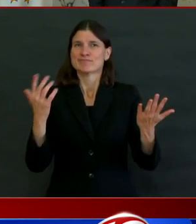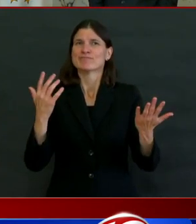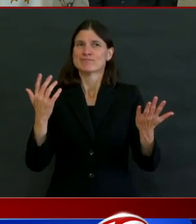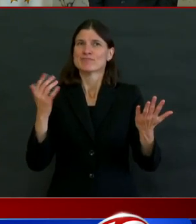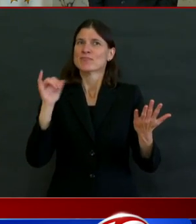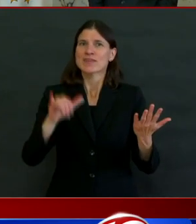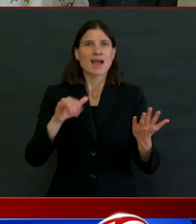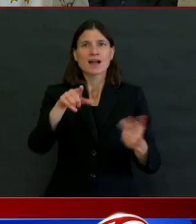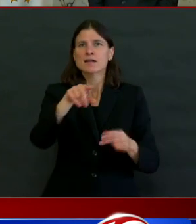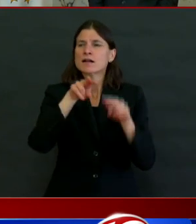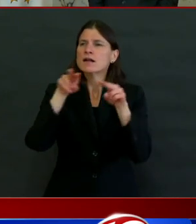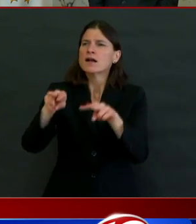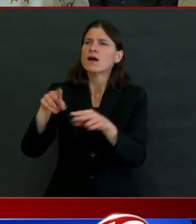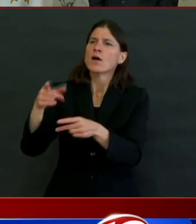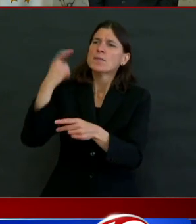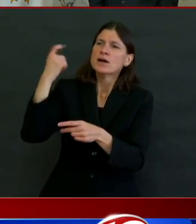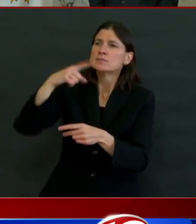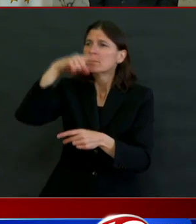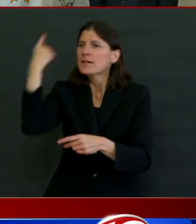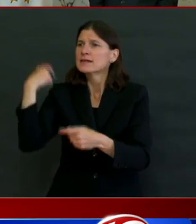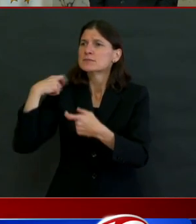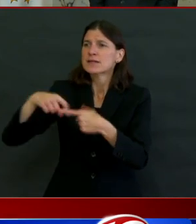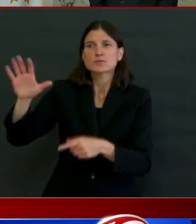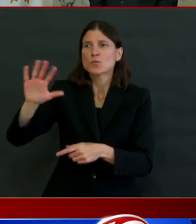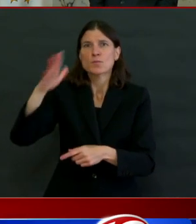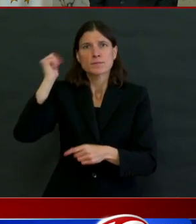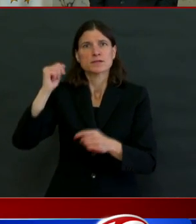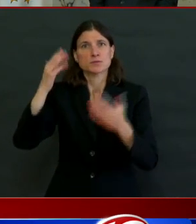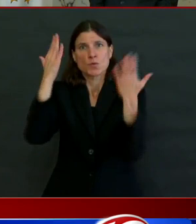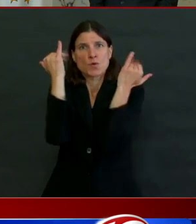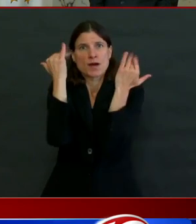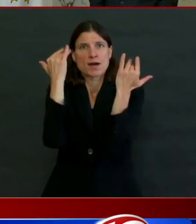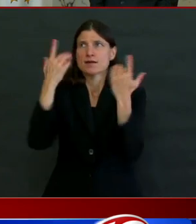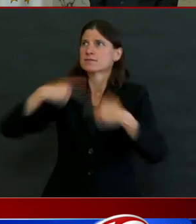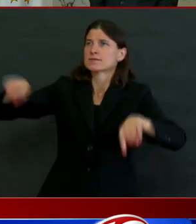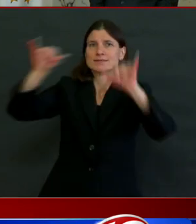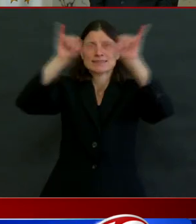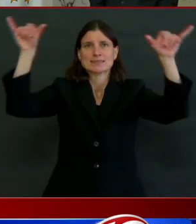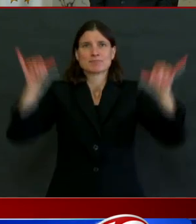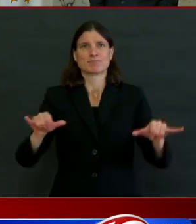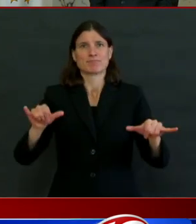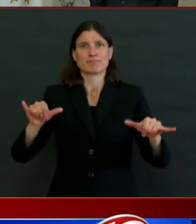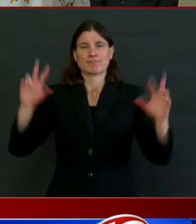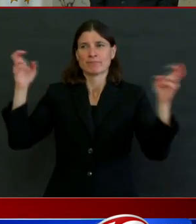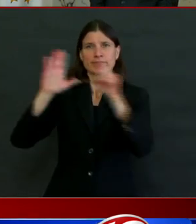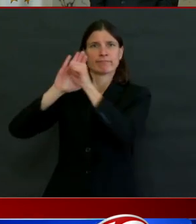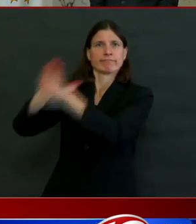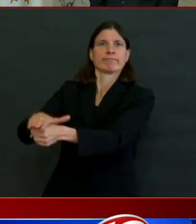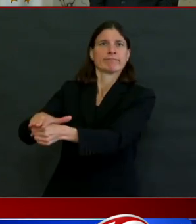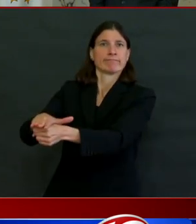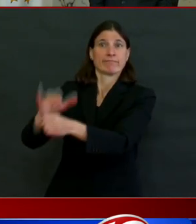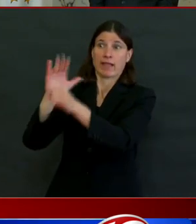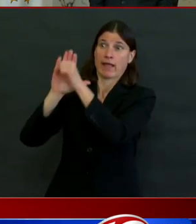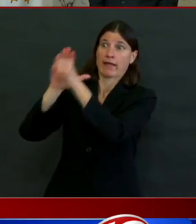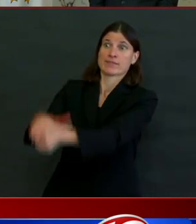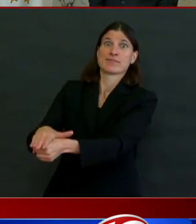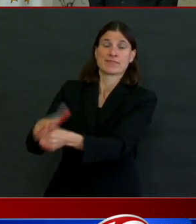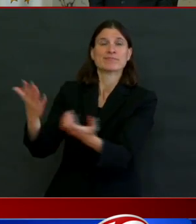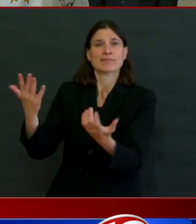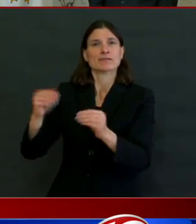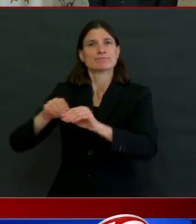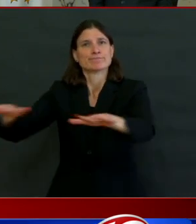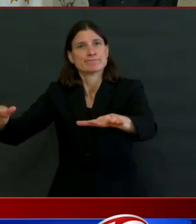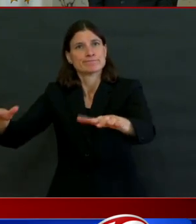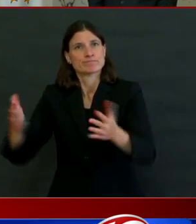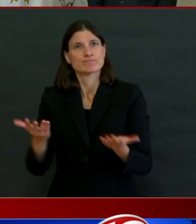opportunity to look beyond COVID-19, see how we can continue to build the community infrastructure